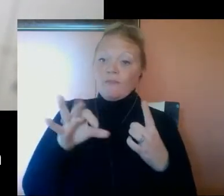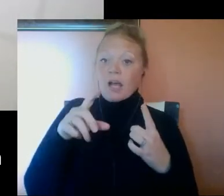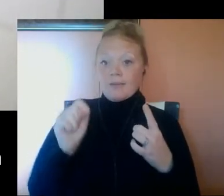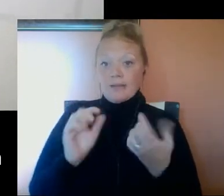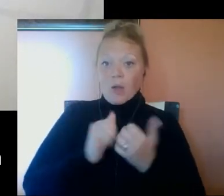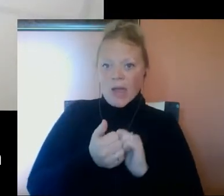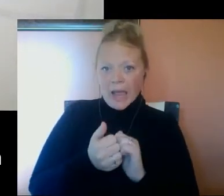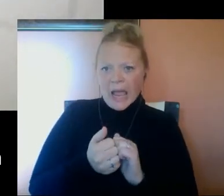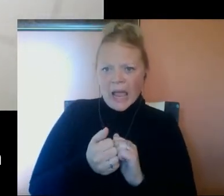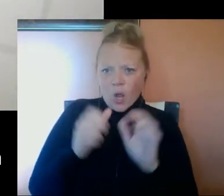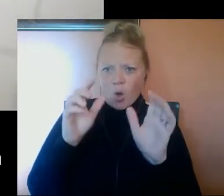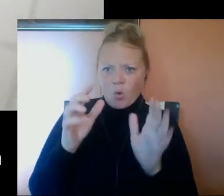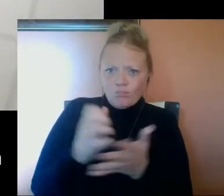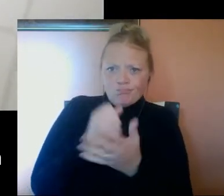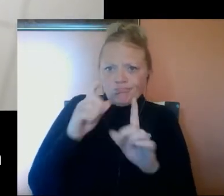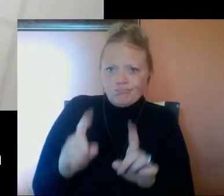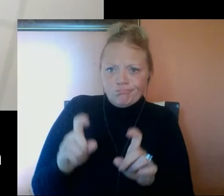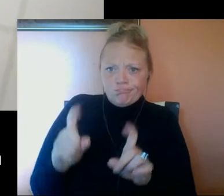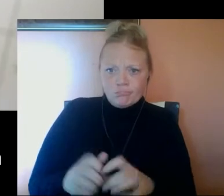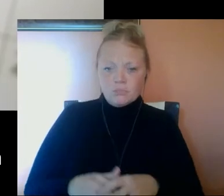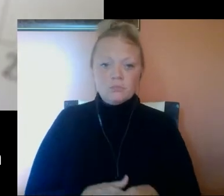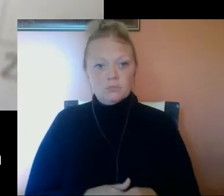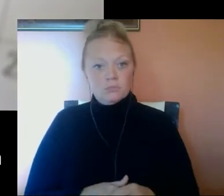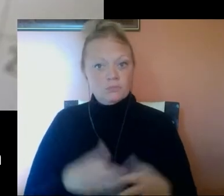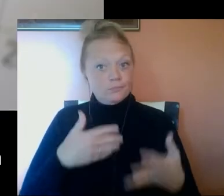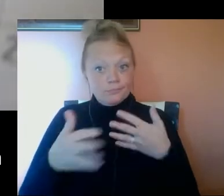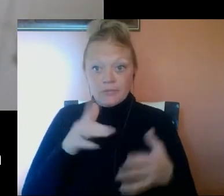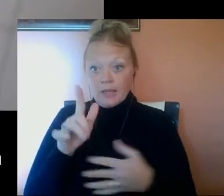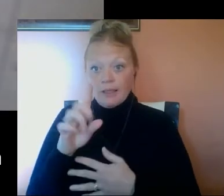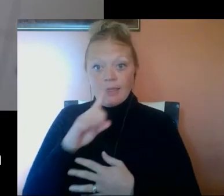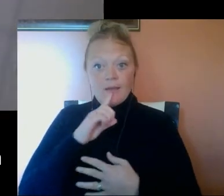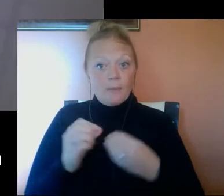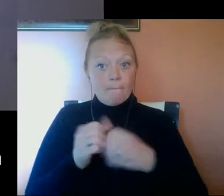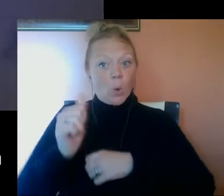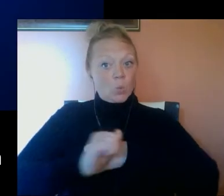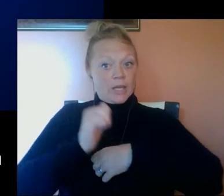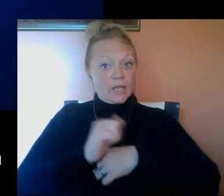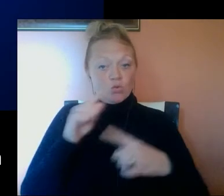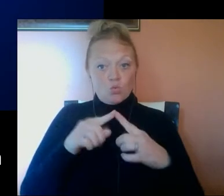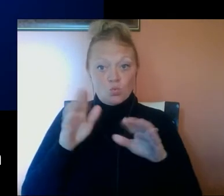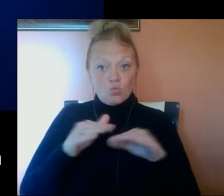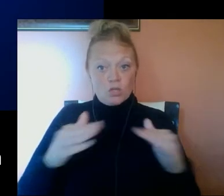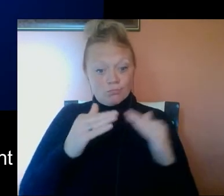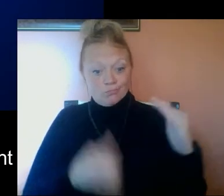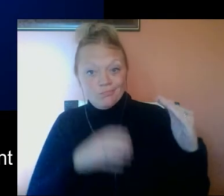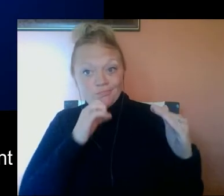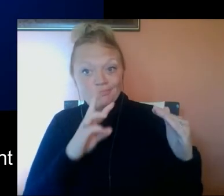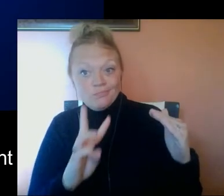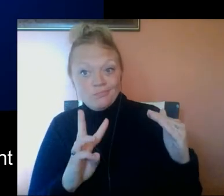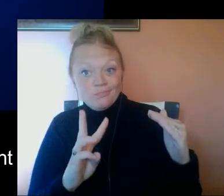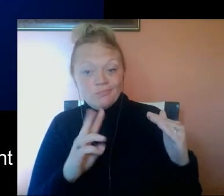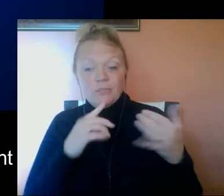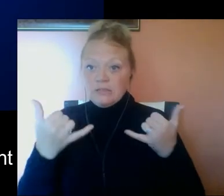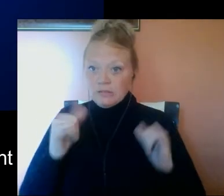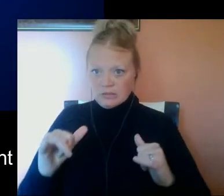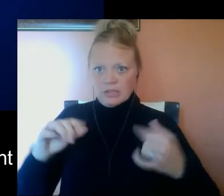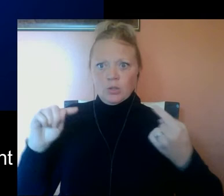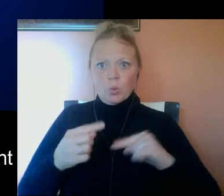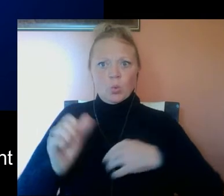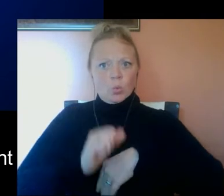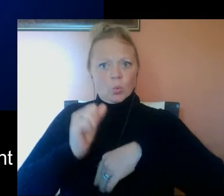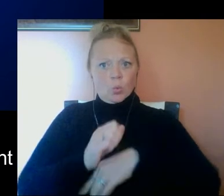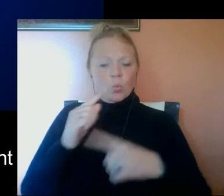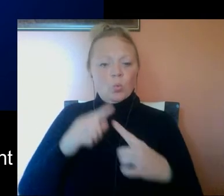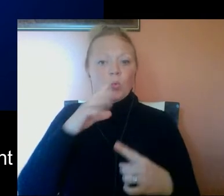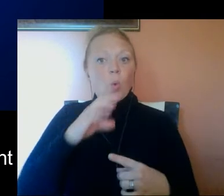to find out how to have your child tested. Even though lead is most dangerous to children under 6, it is still harmful